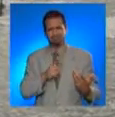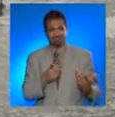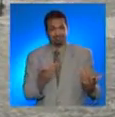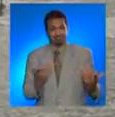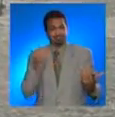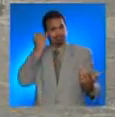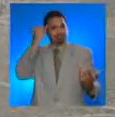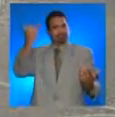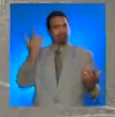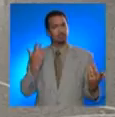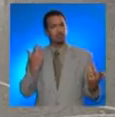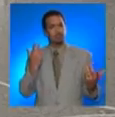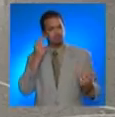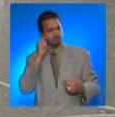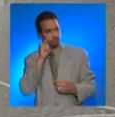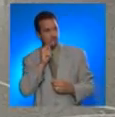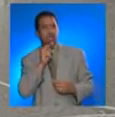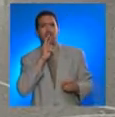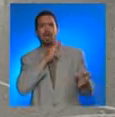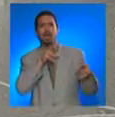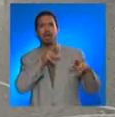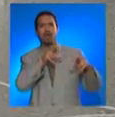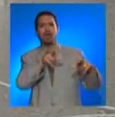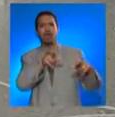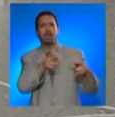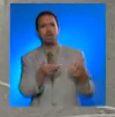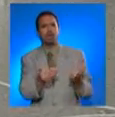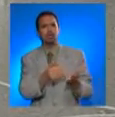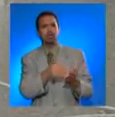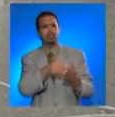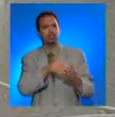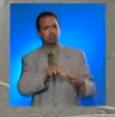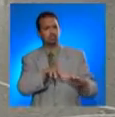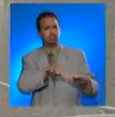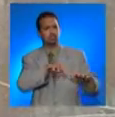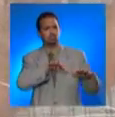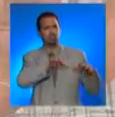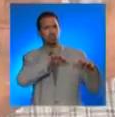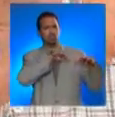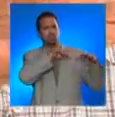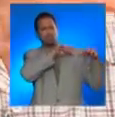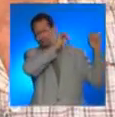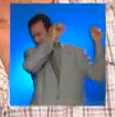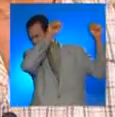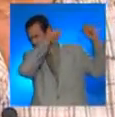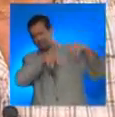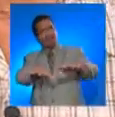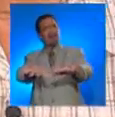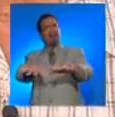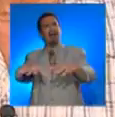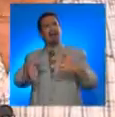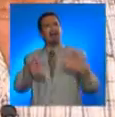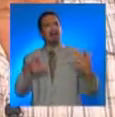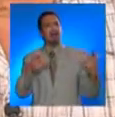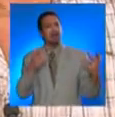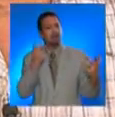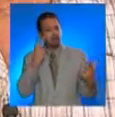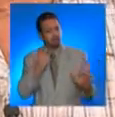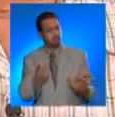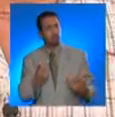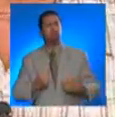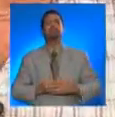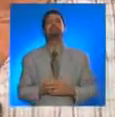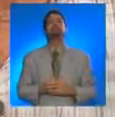Do you know what's like to see the river overflowing that fast, hitting and destroying everything in its path?